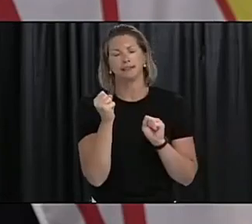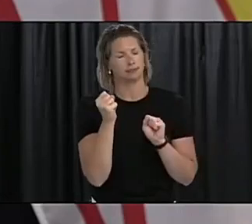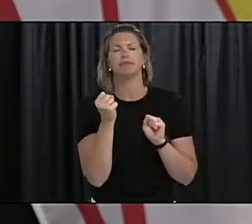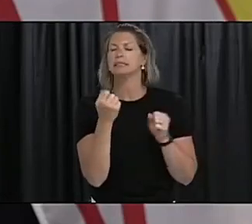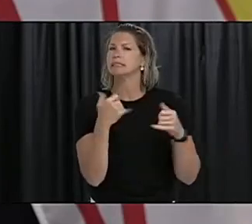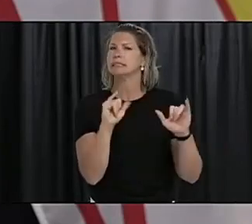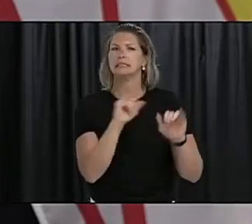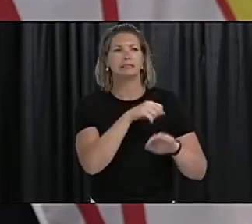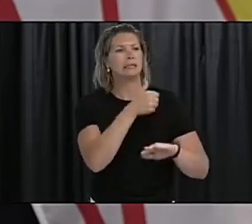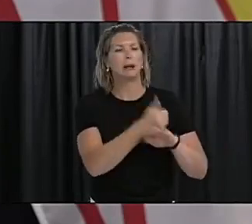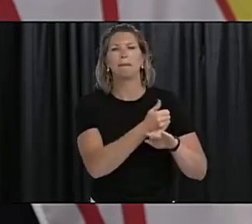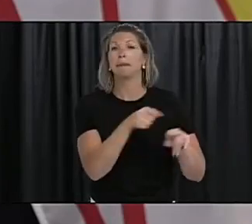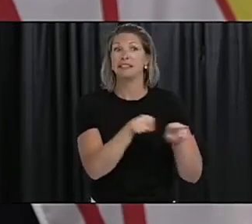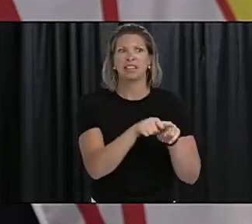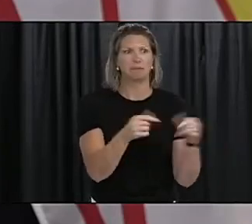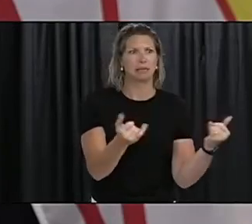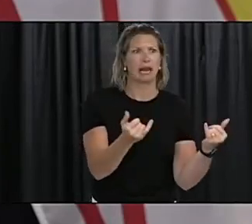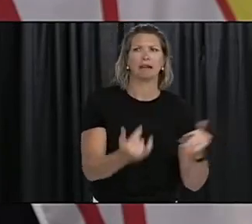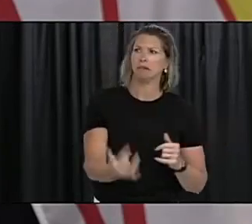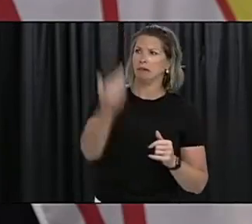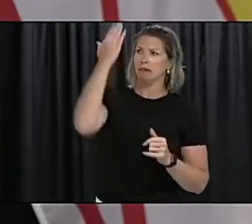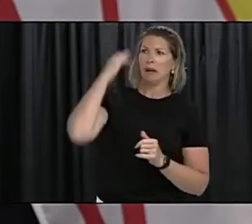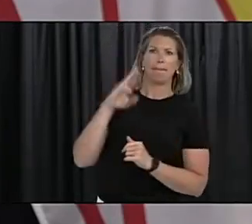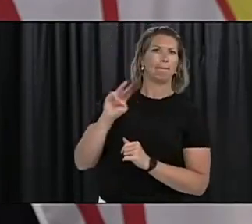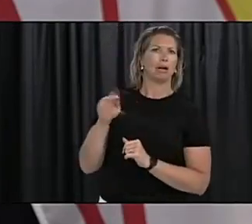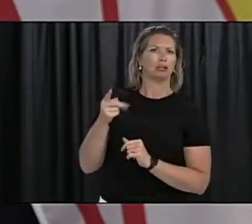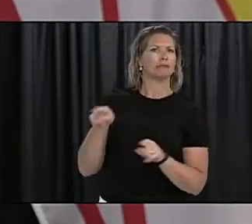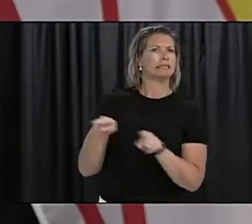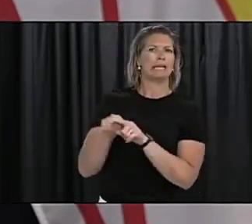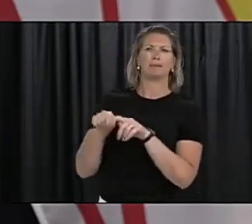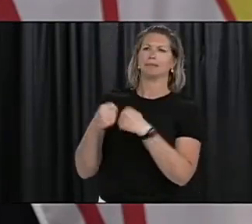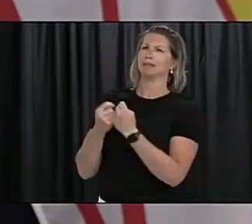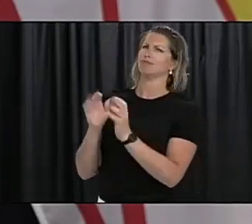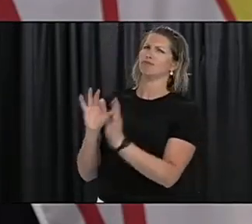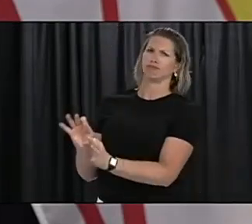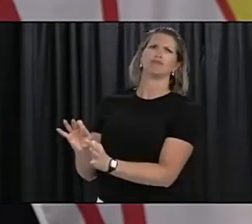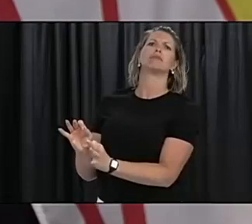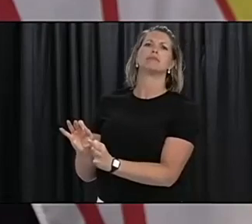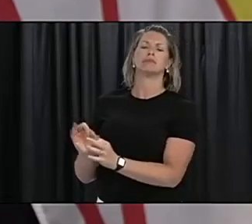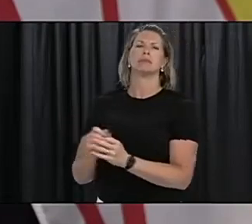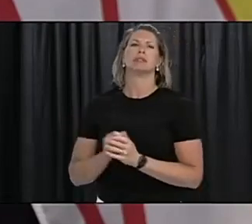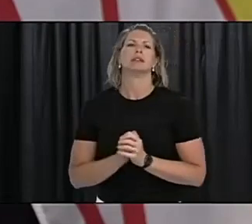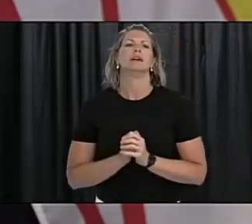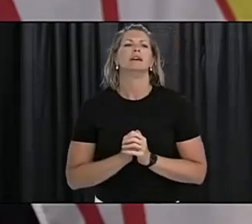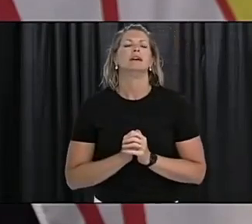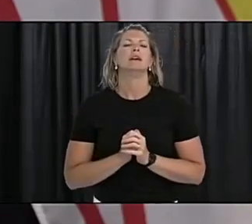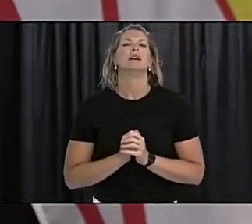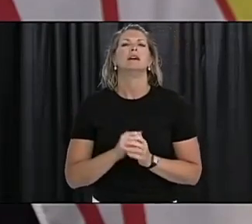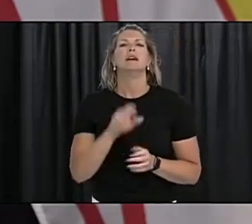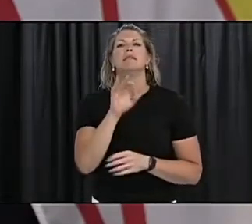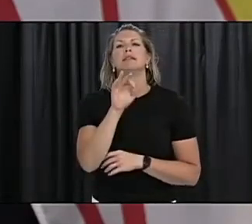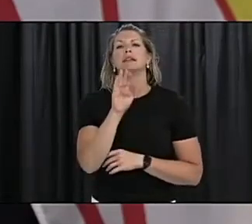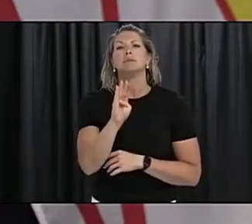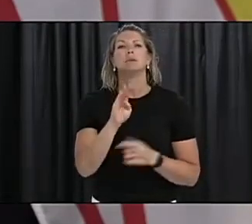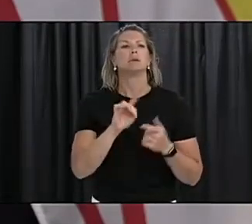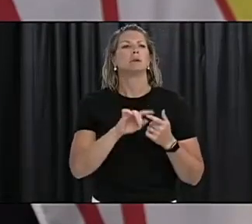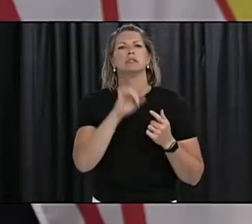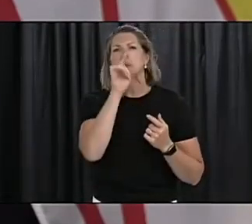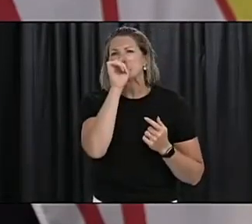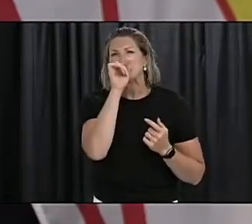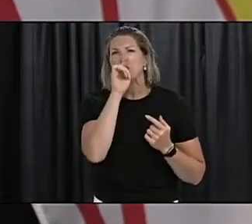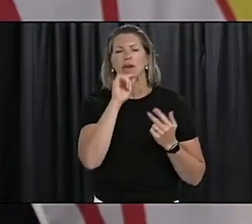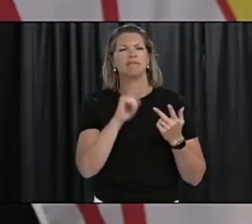follow these cases. I also want to say that even though there's been a lot of comments on social media and other places